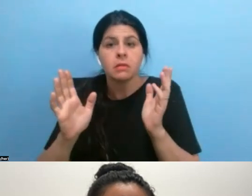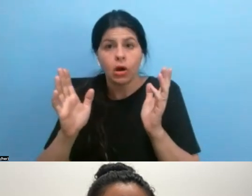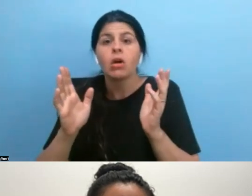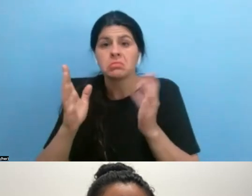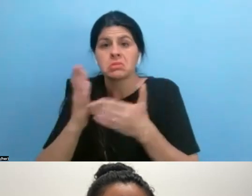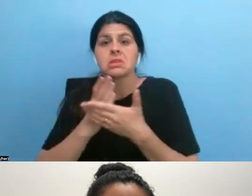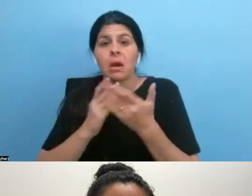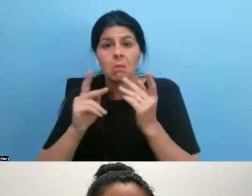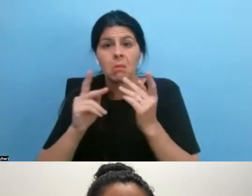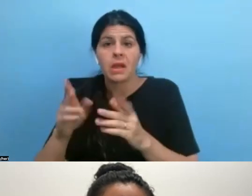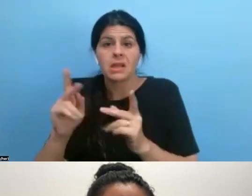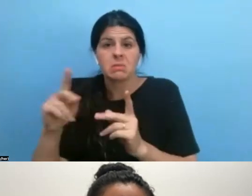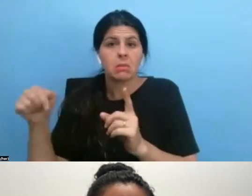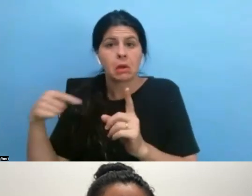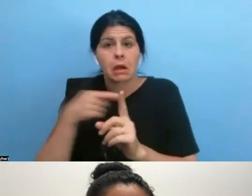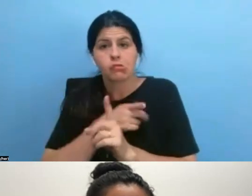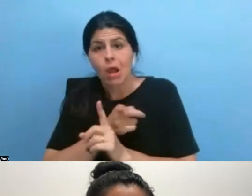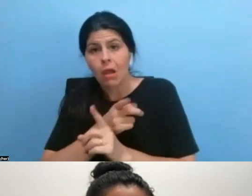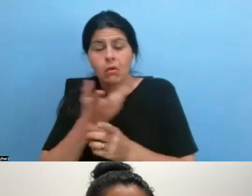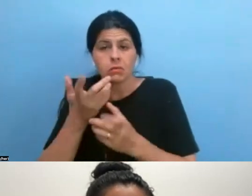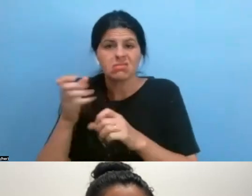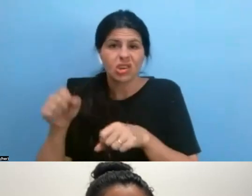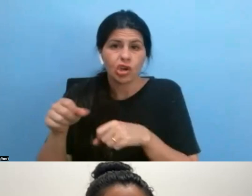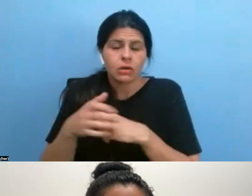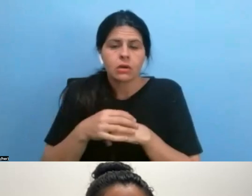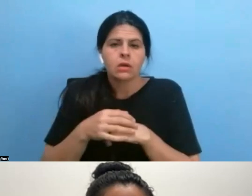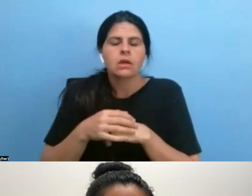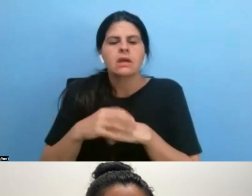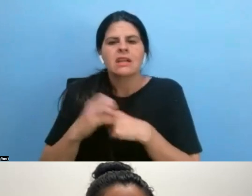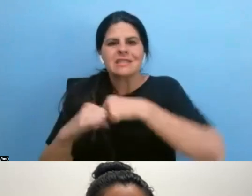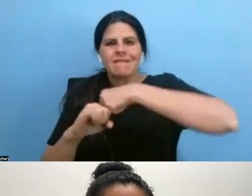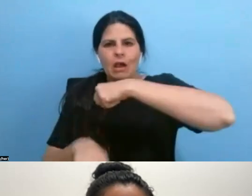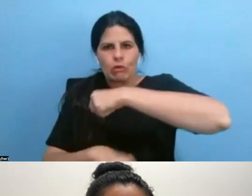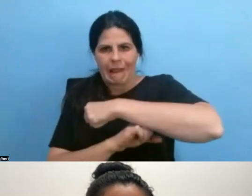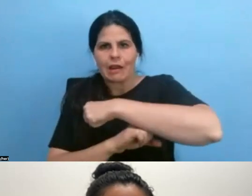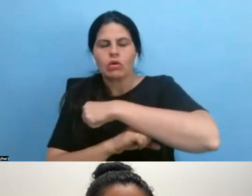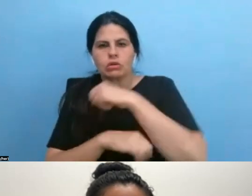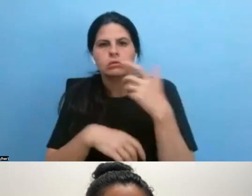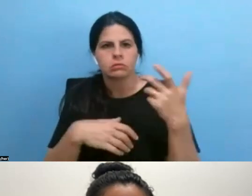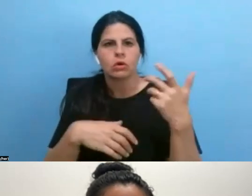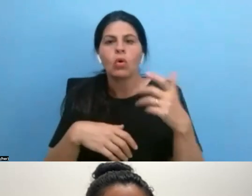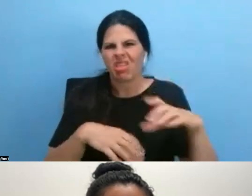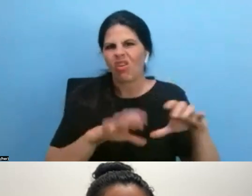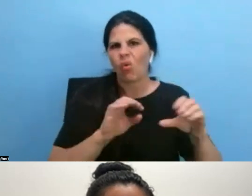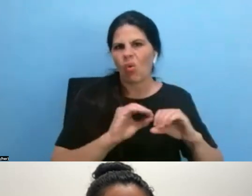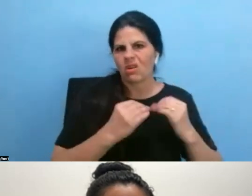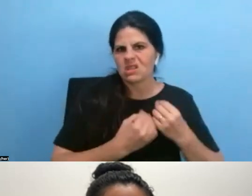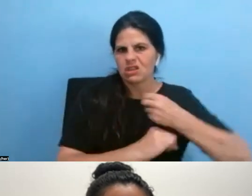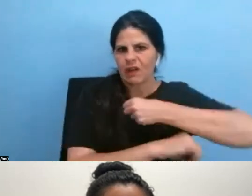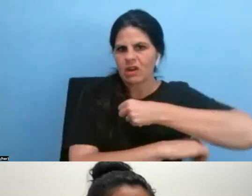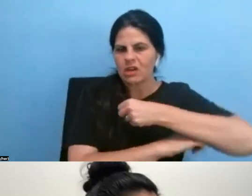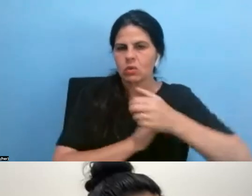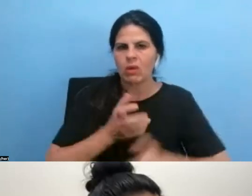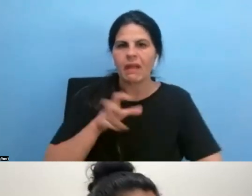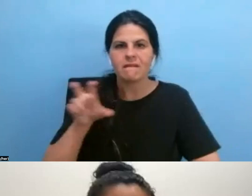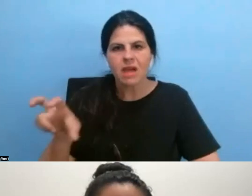example, sometimes, um, it's, it's a foundation that invests and puts money into a film and the film